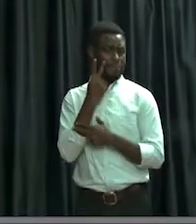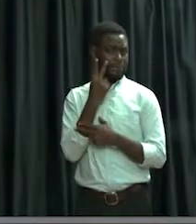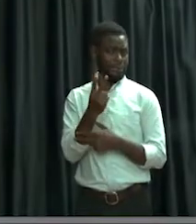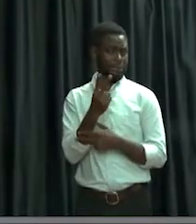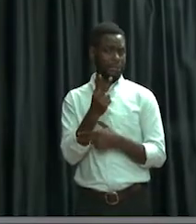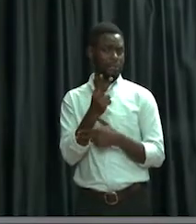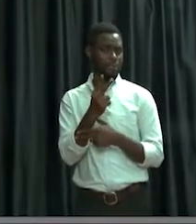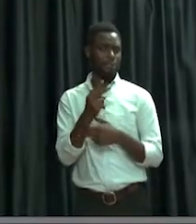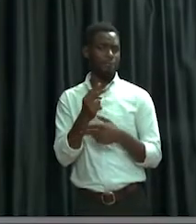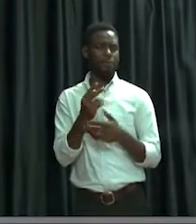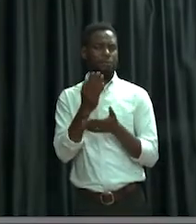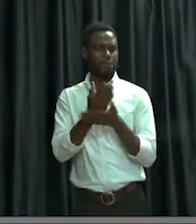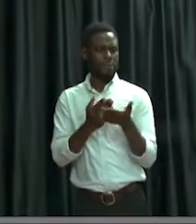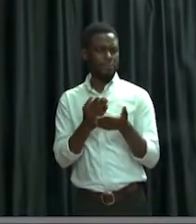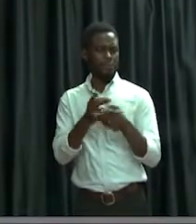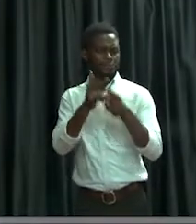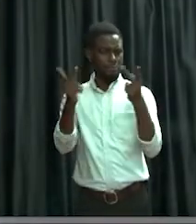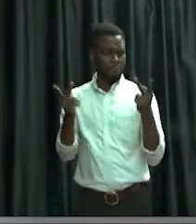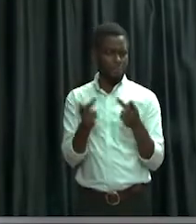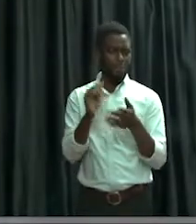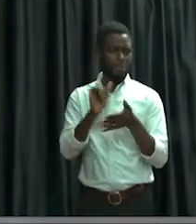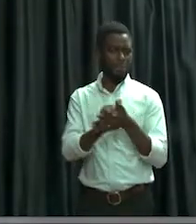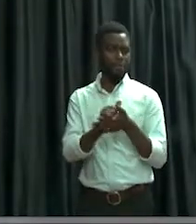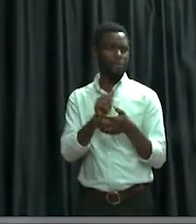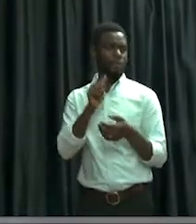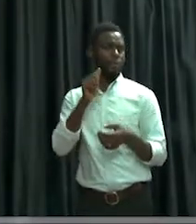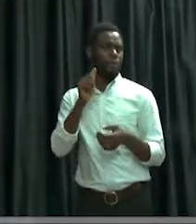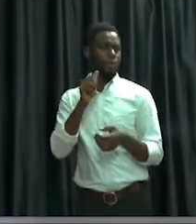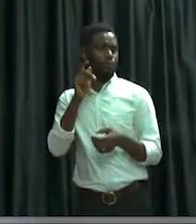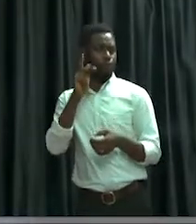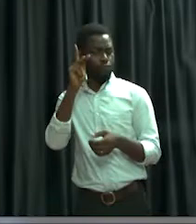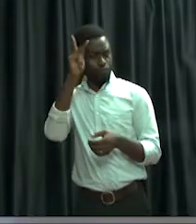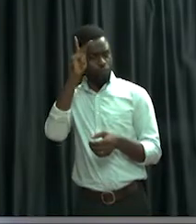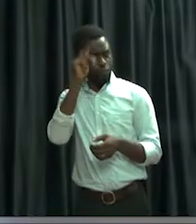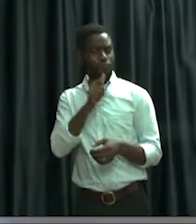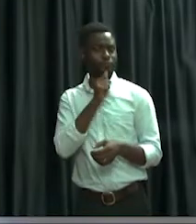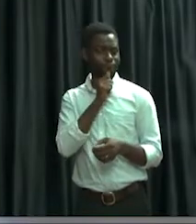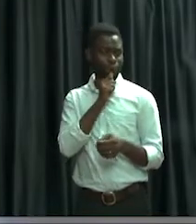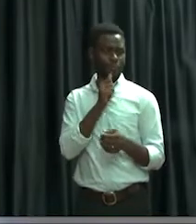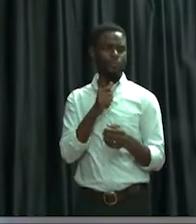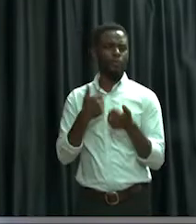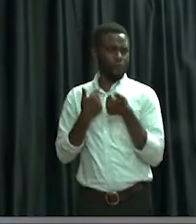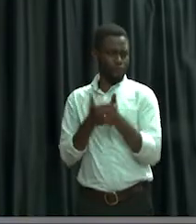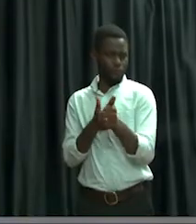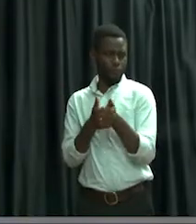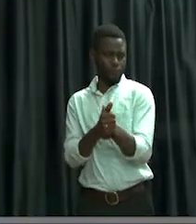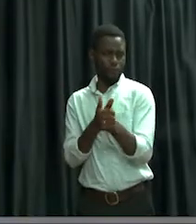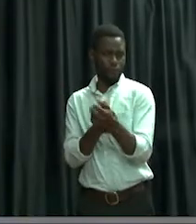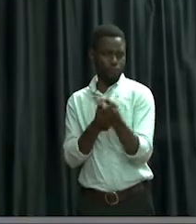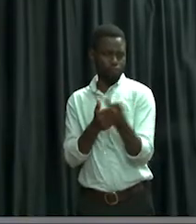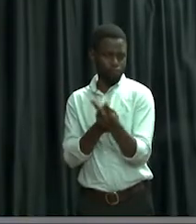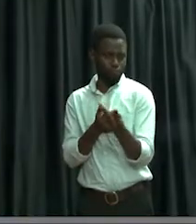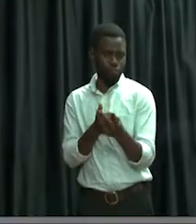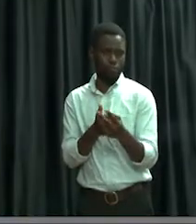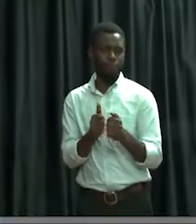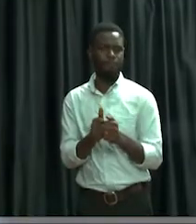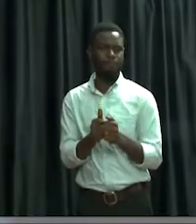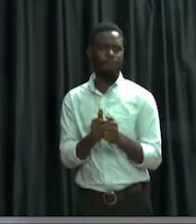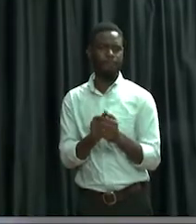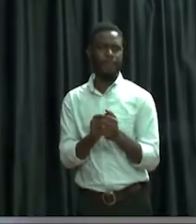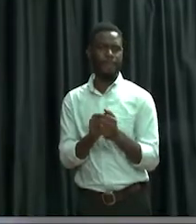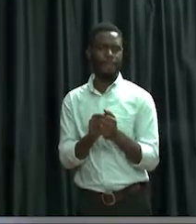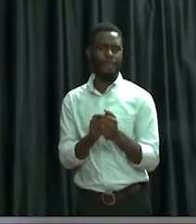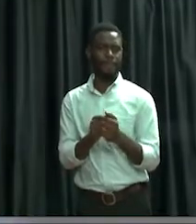Kwesi and Ama, who moved ahead of her, had been moving in a particular direction. So she followed those signs